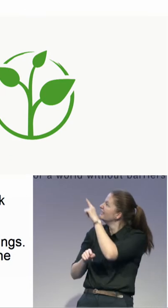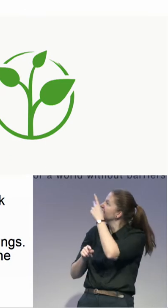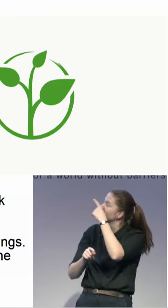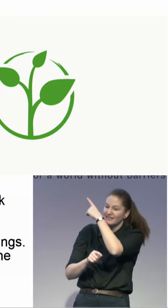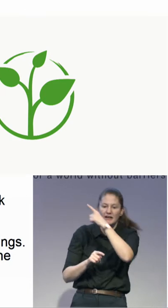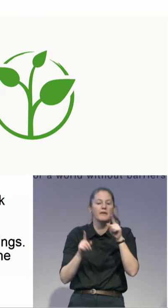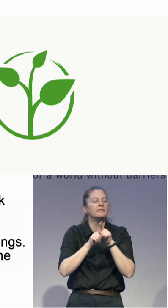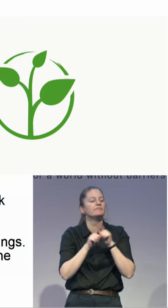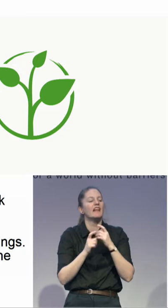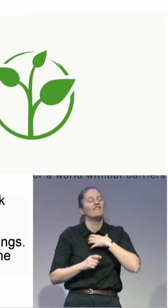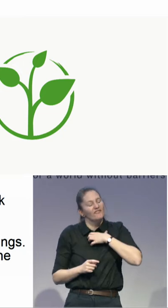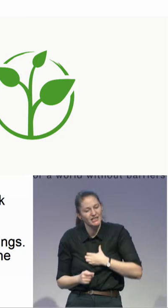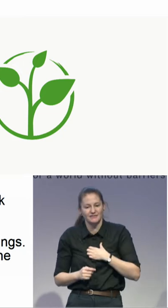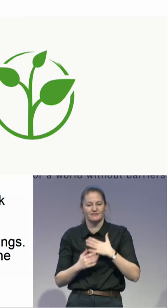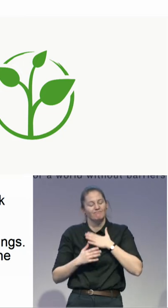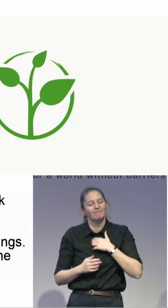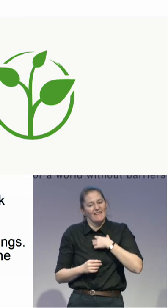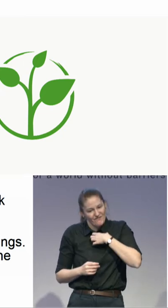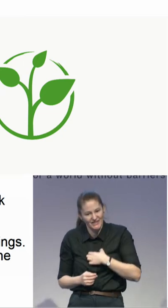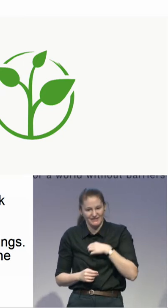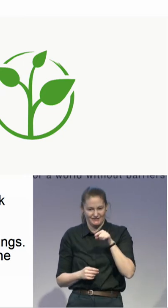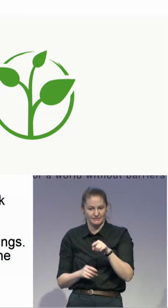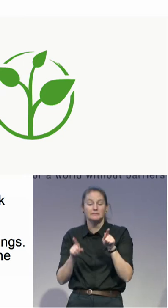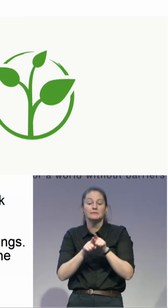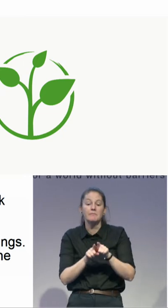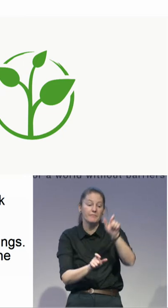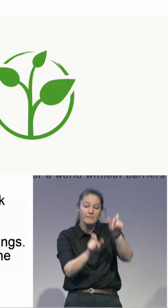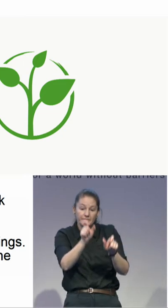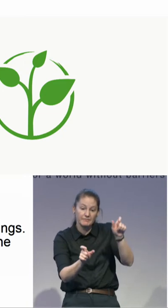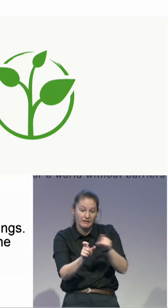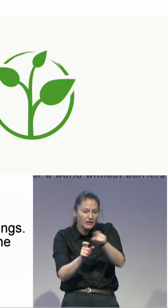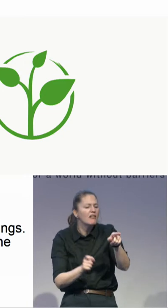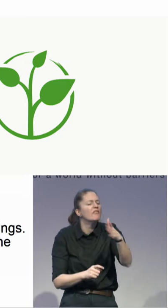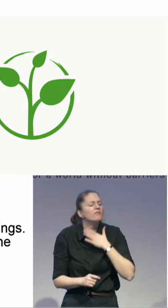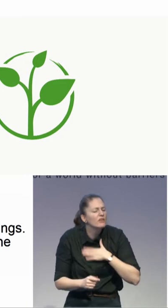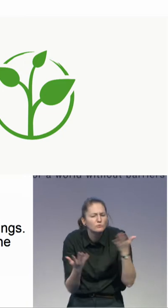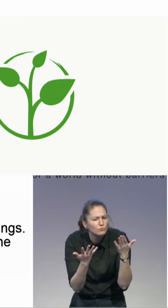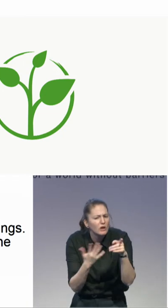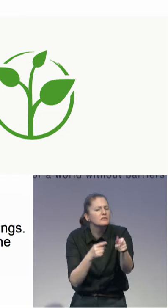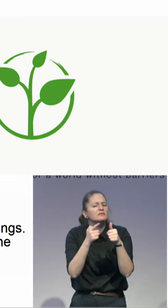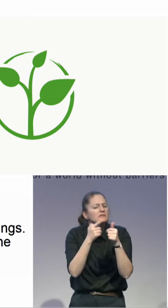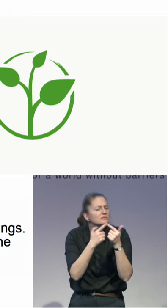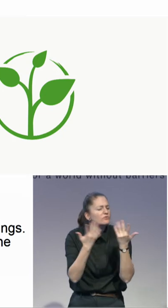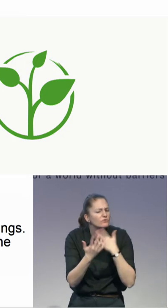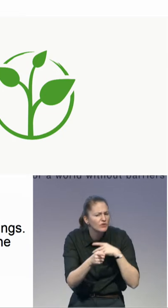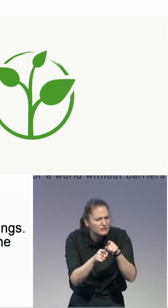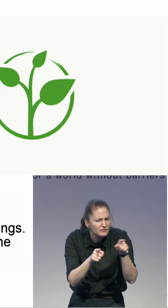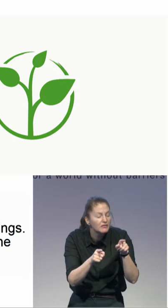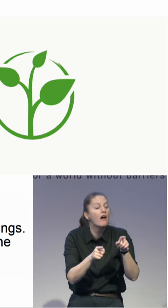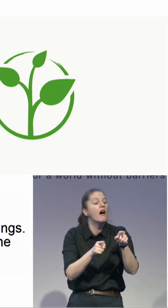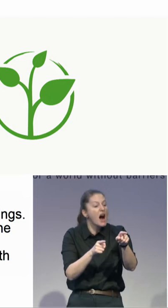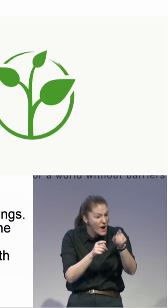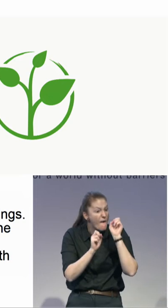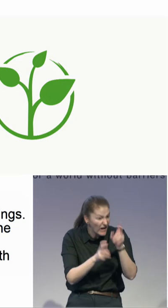execution of what the person wants. So, not leave them alone with finding their wishes but assisting to make it happen.